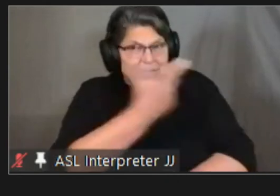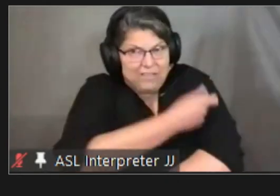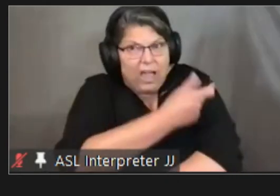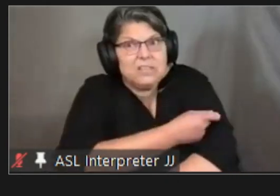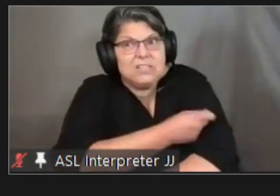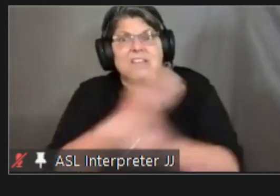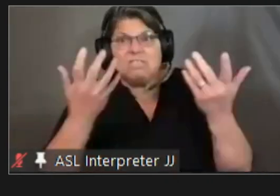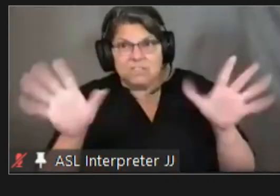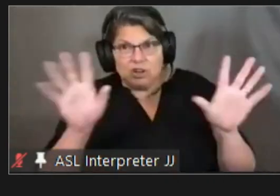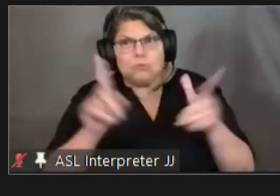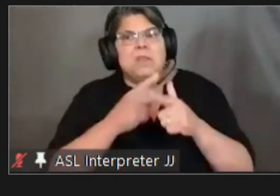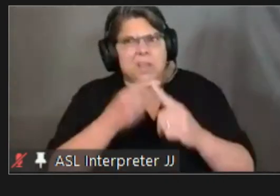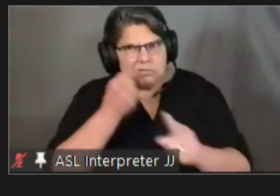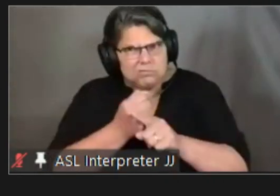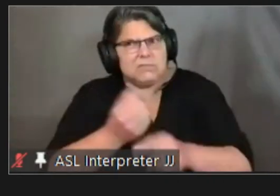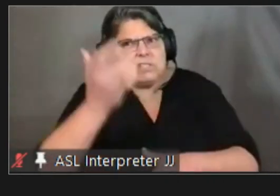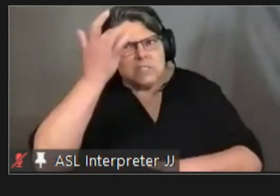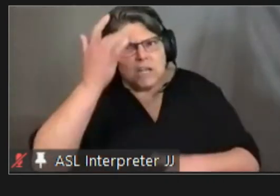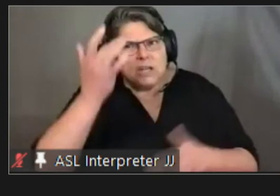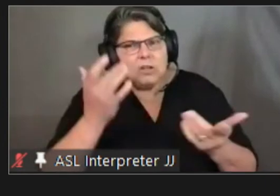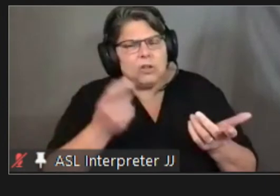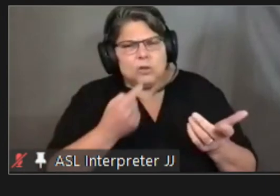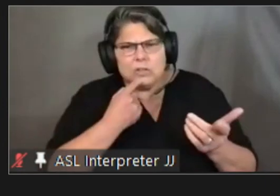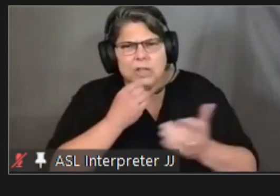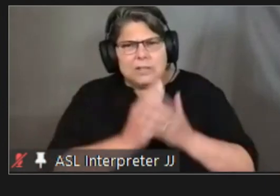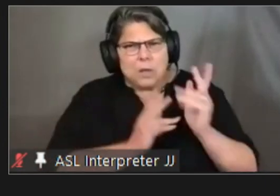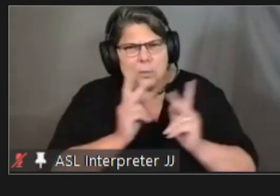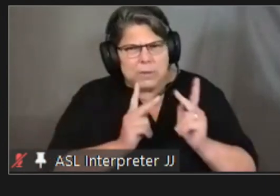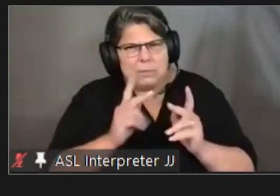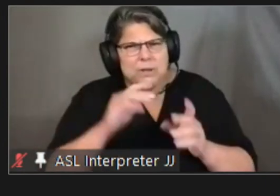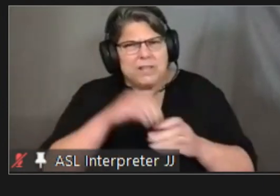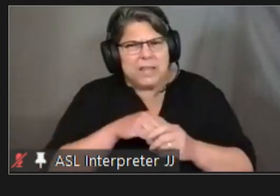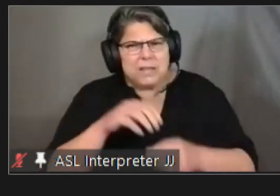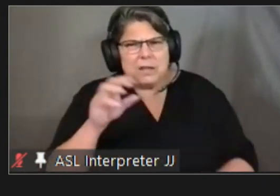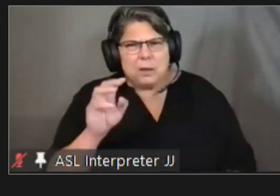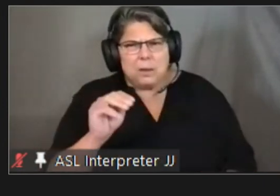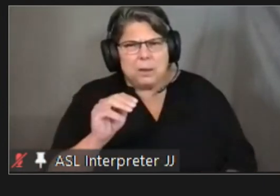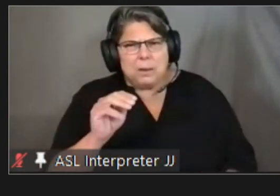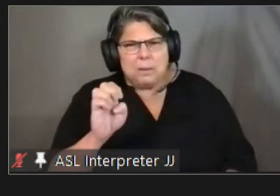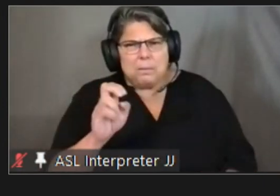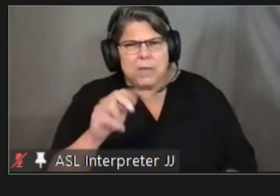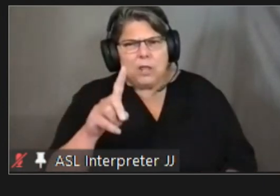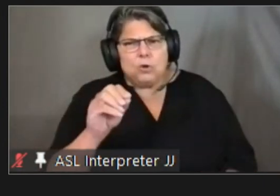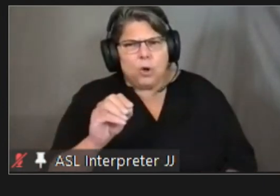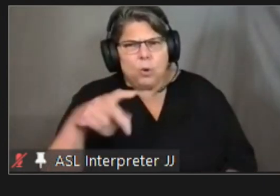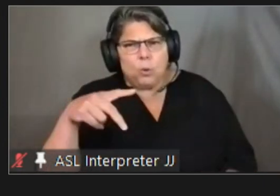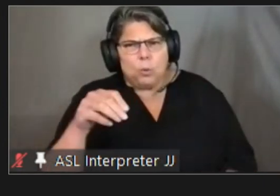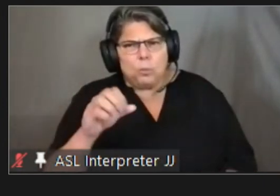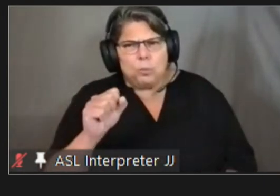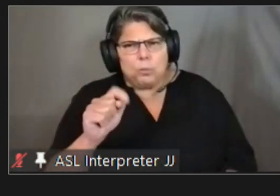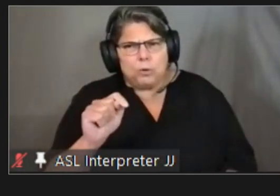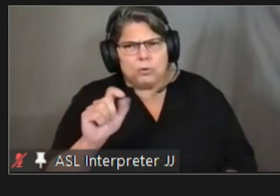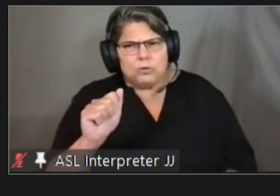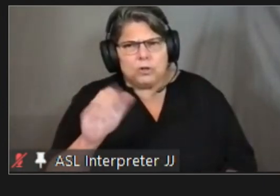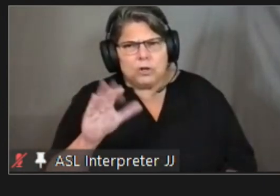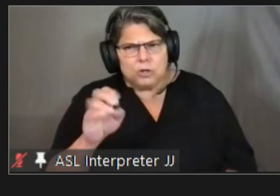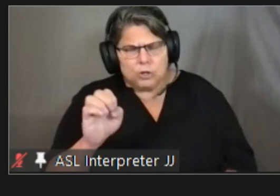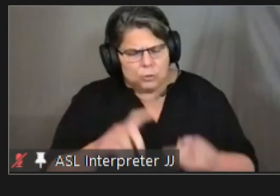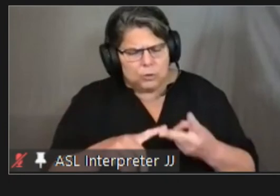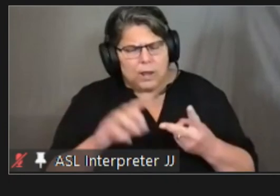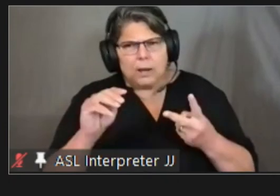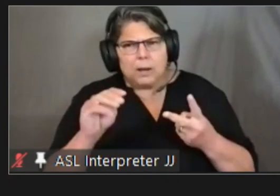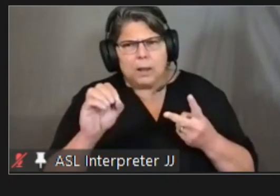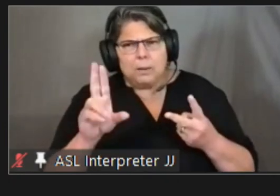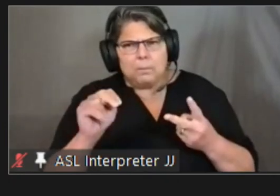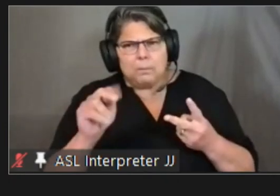said that there were people at mendo post-acute and mountain view who uh were who did get infected after they'd been